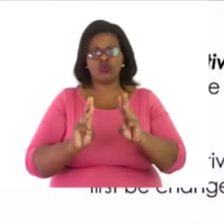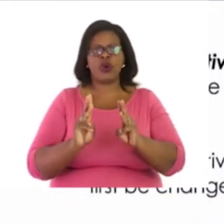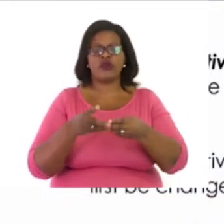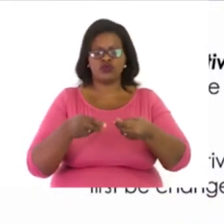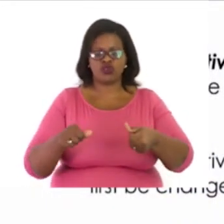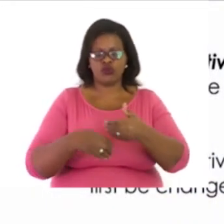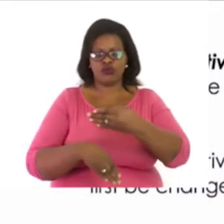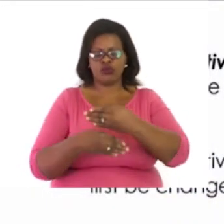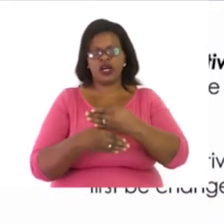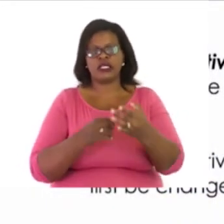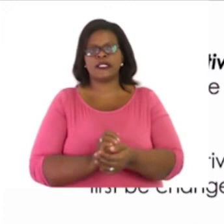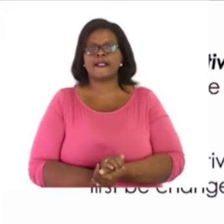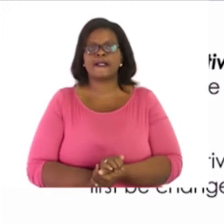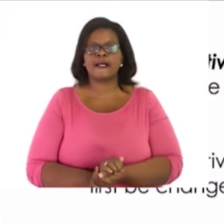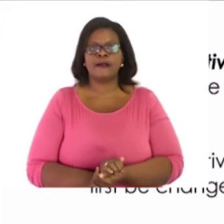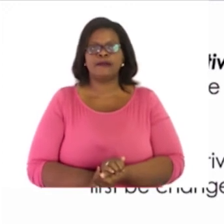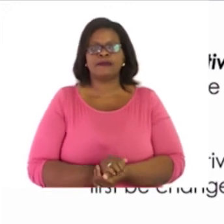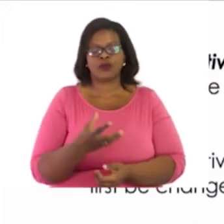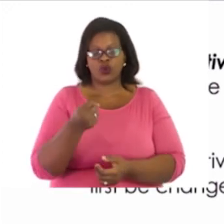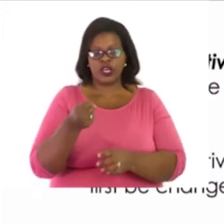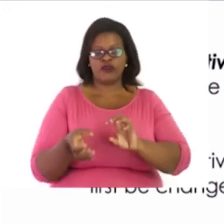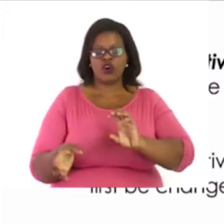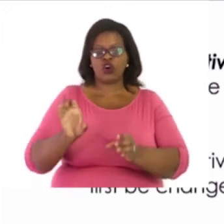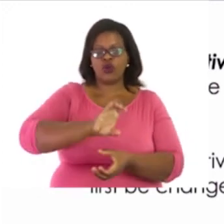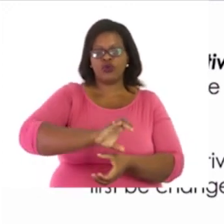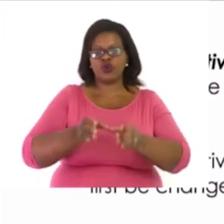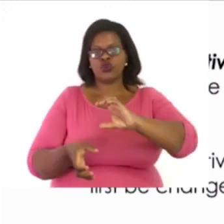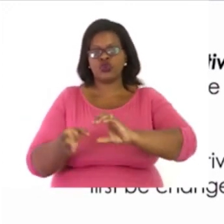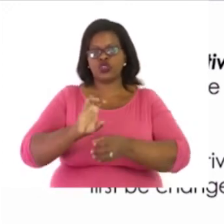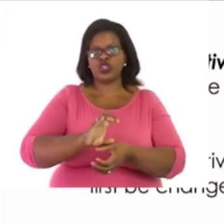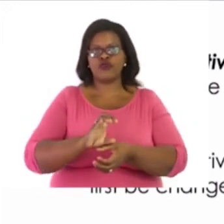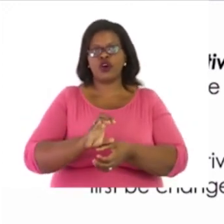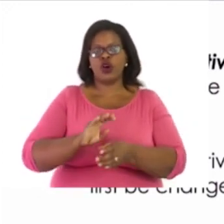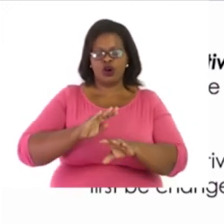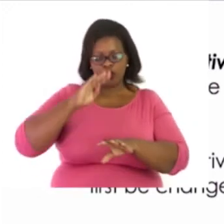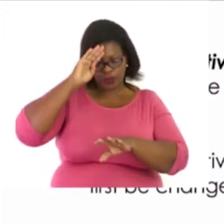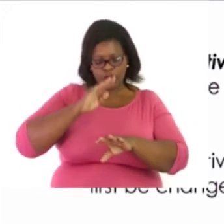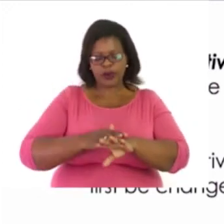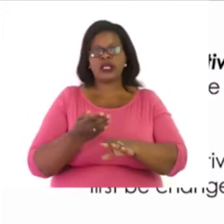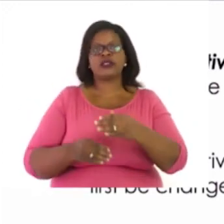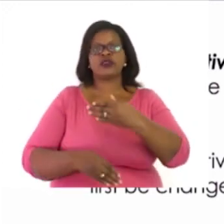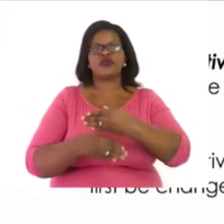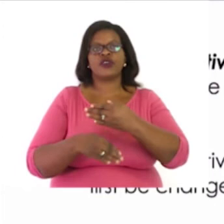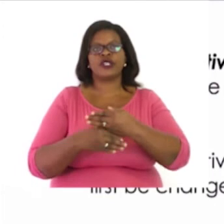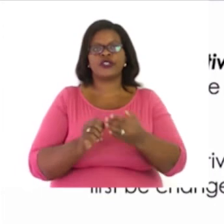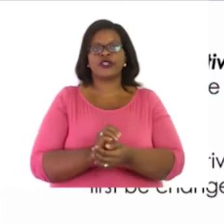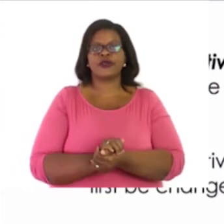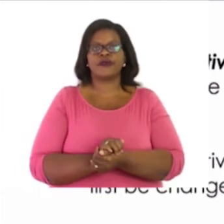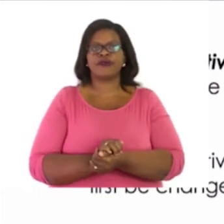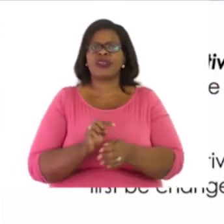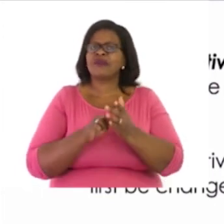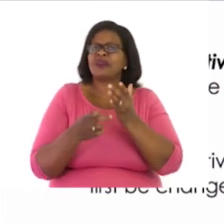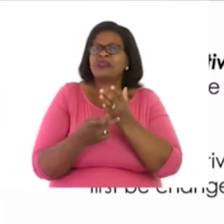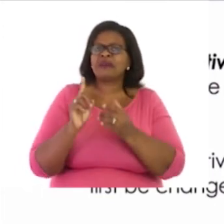And here we have commutative property of addition. Now, let's see. What is commutative